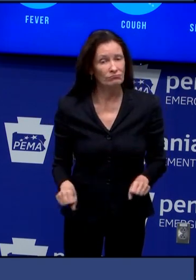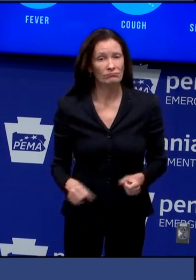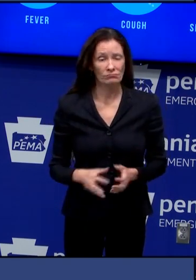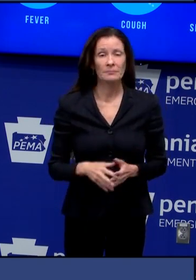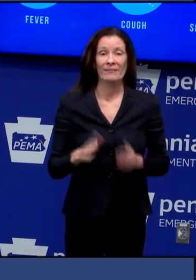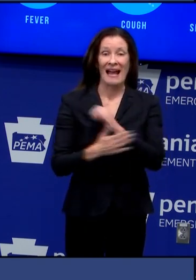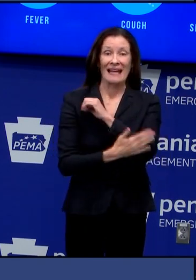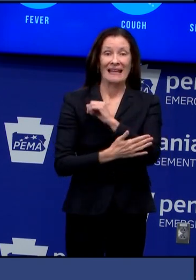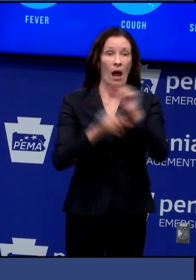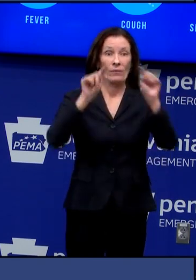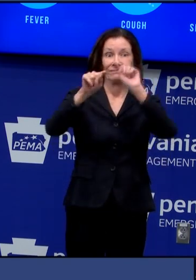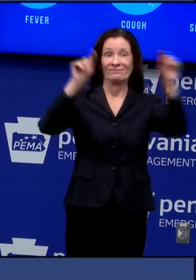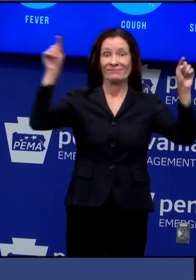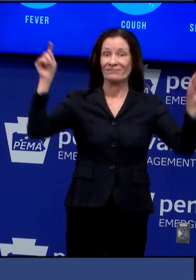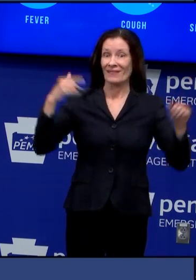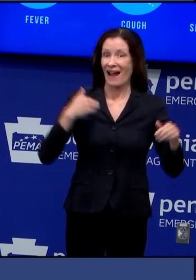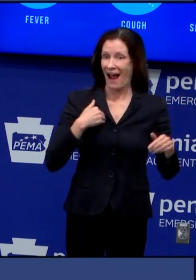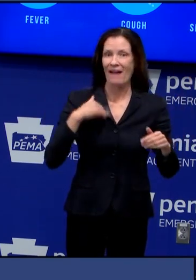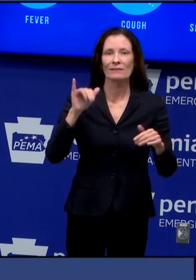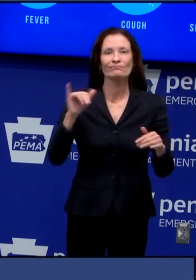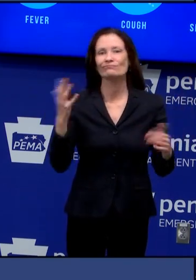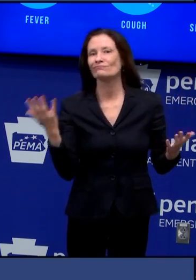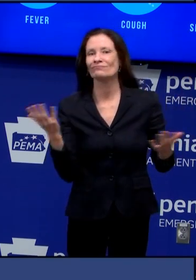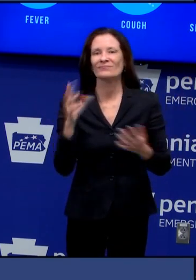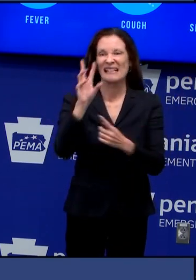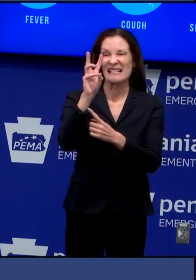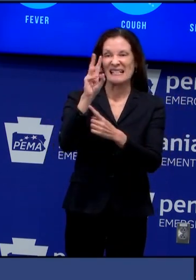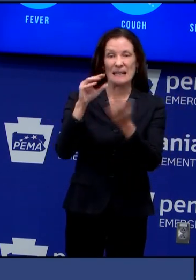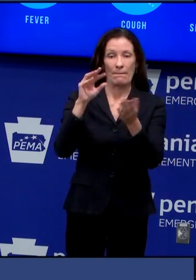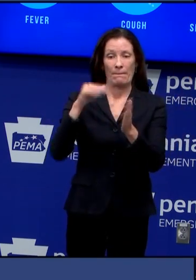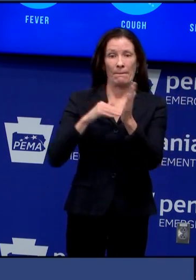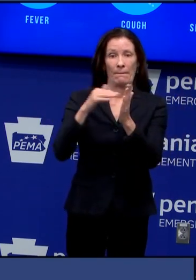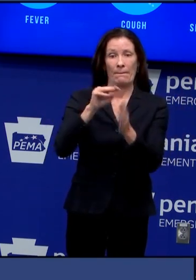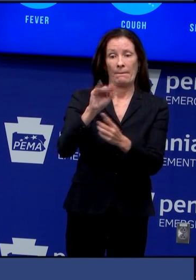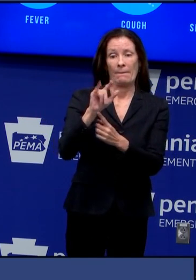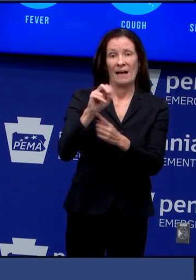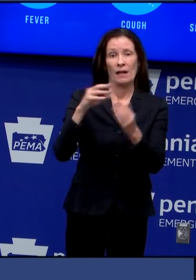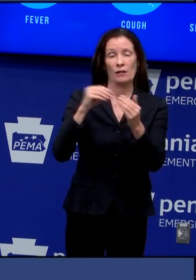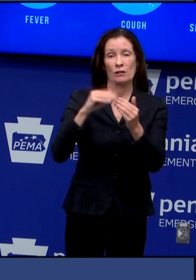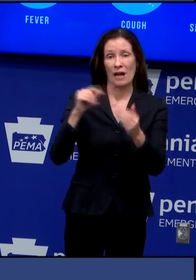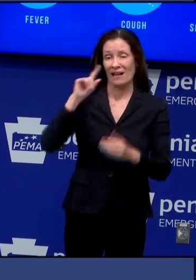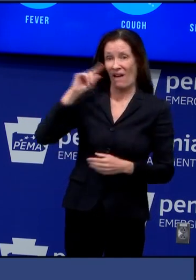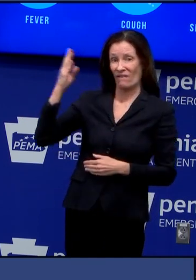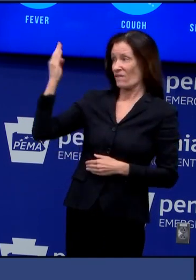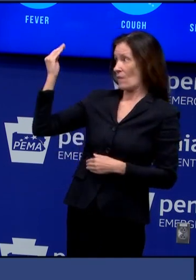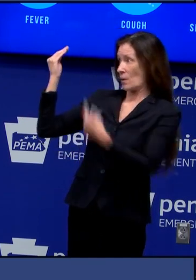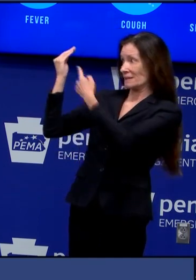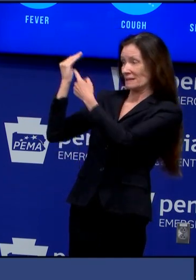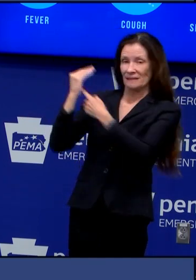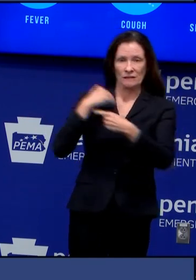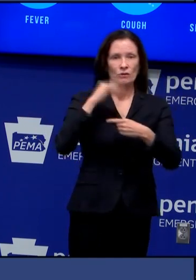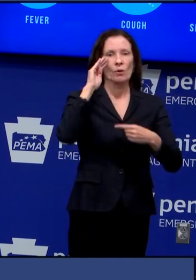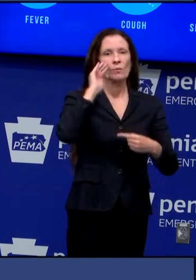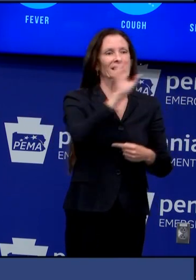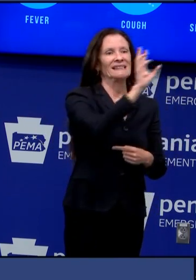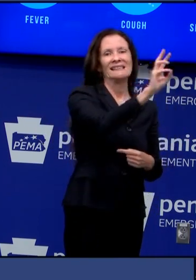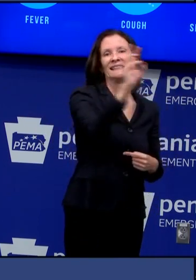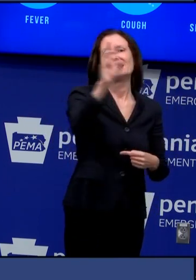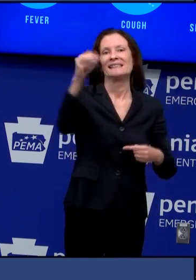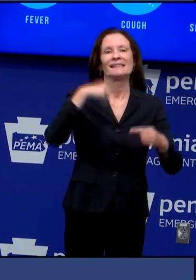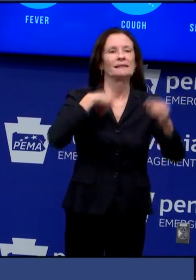county side we distributed six million dollars of that 13 of that 14 million dollars that's going to the counties